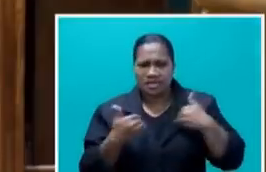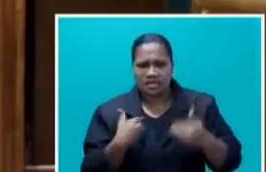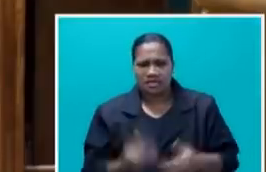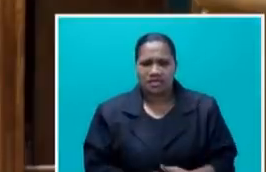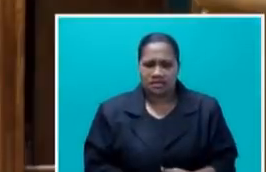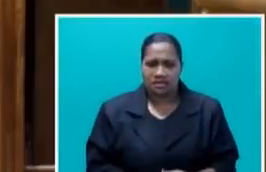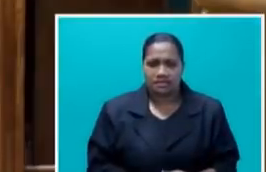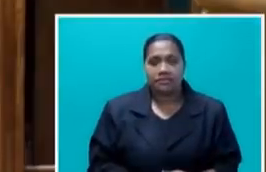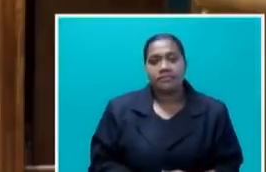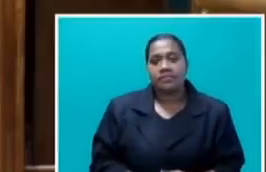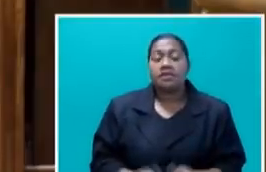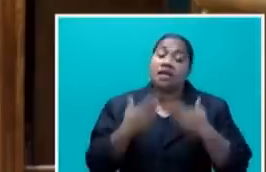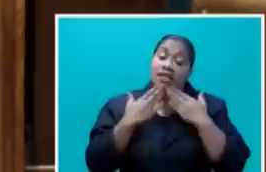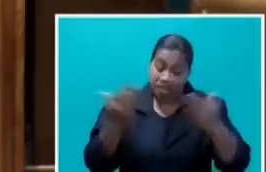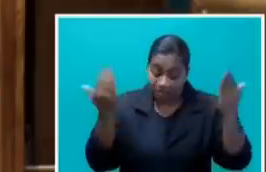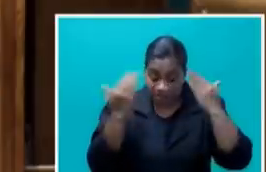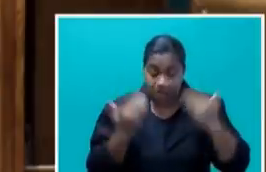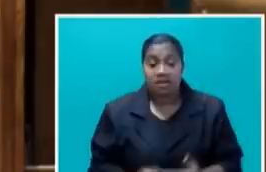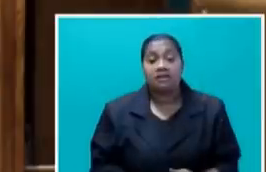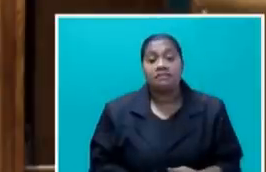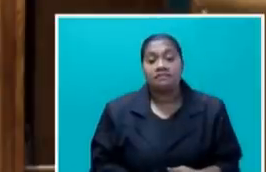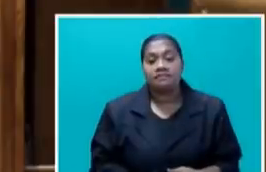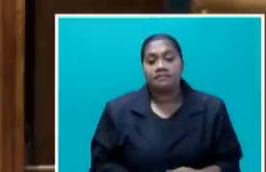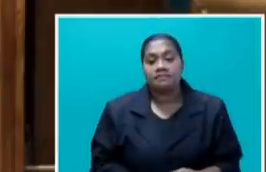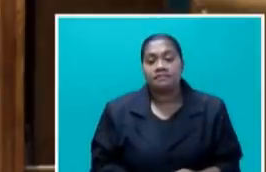Thank you, Mr Speaker. Mr Speaker. Very simple.